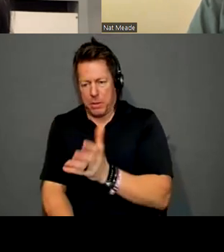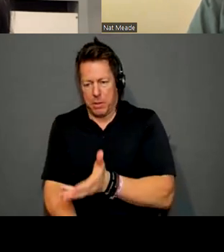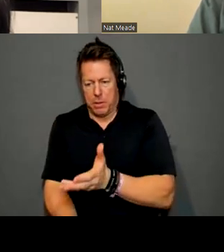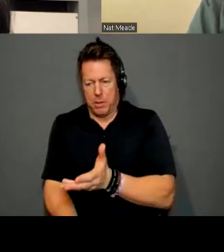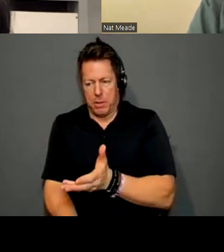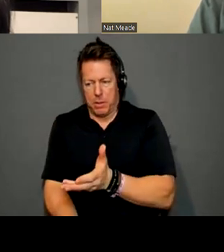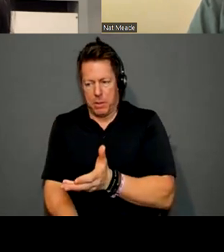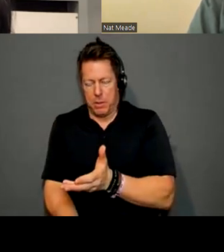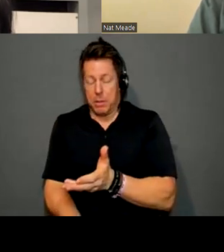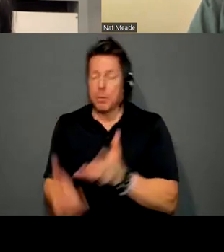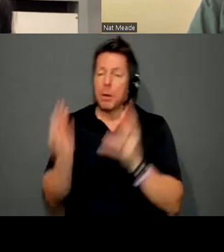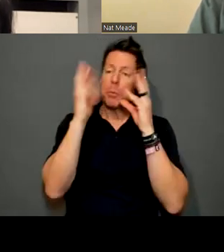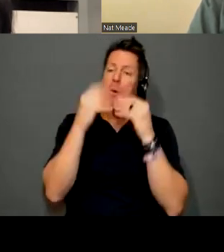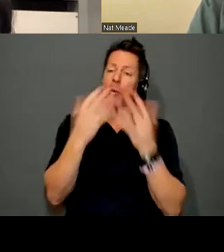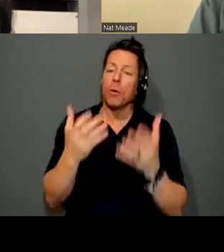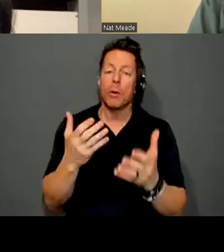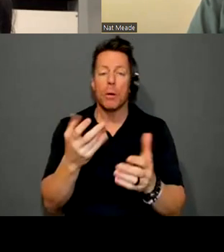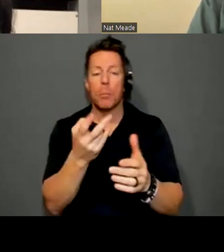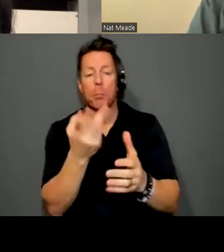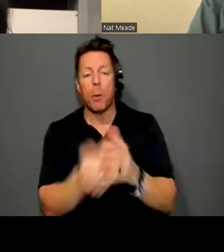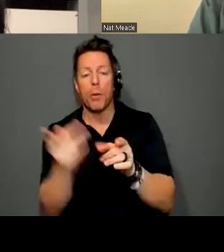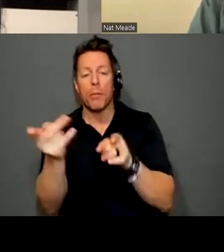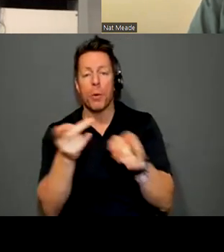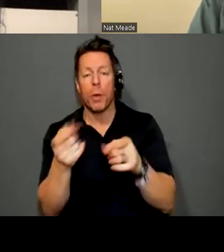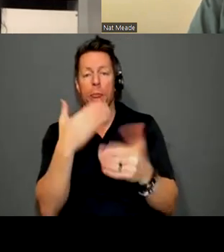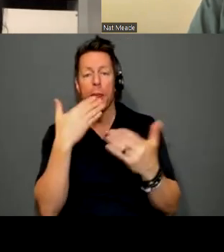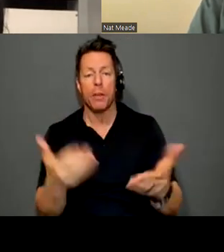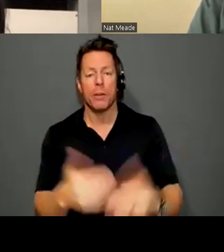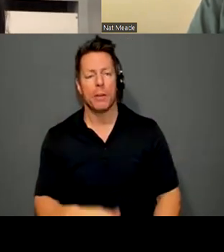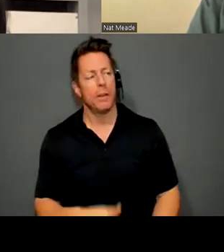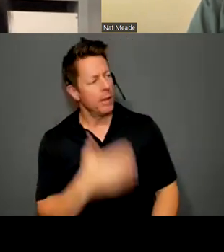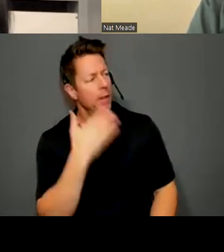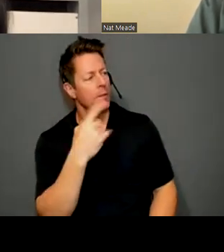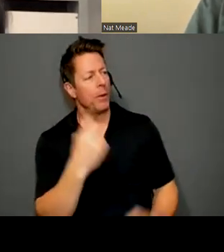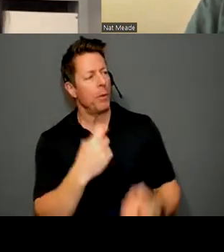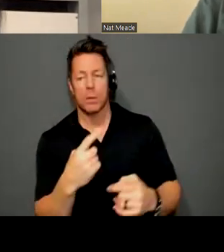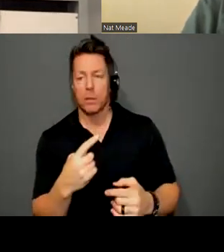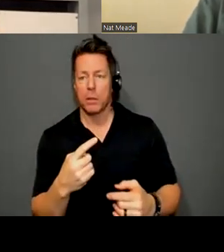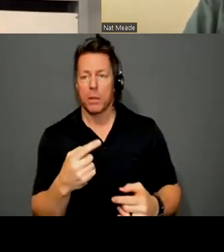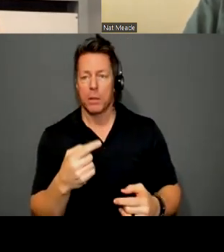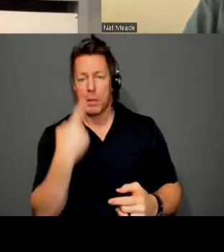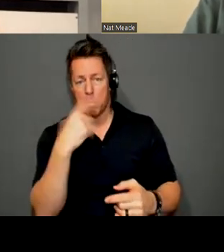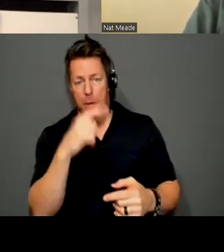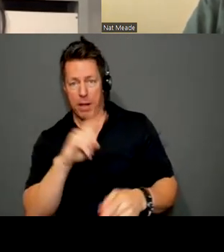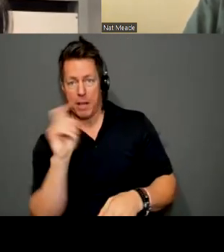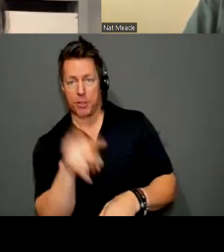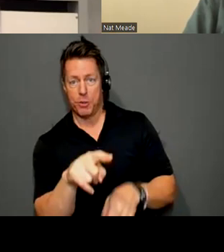That was beautiful. Thanks. Thank you for the questions. Is it fine if I ask you a question?